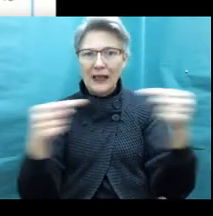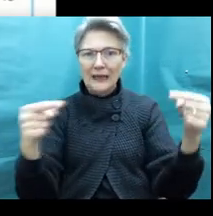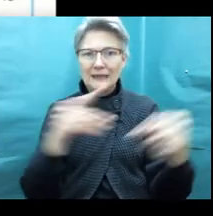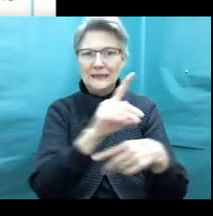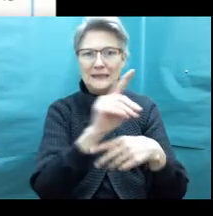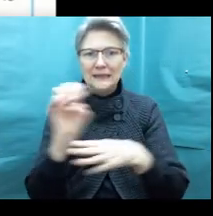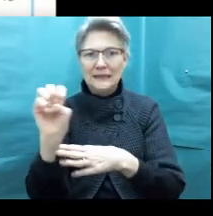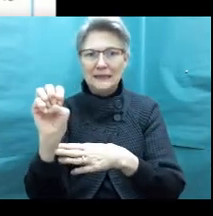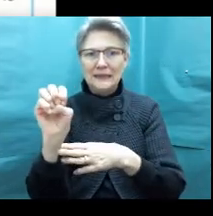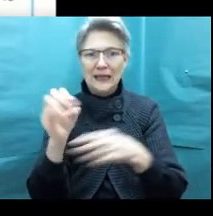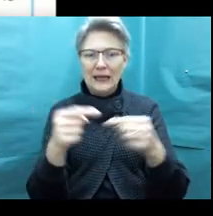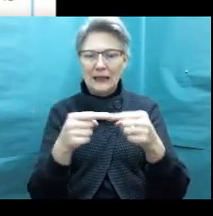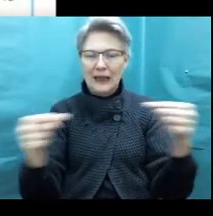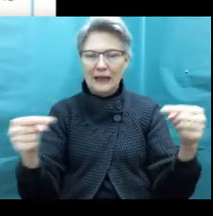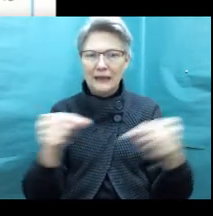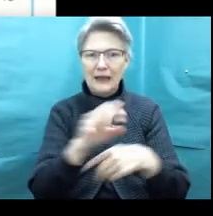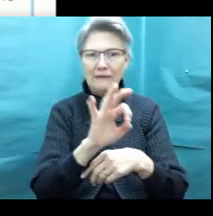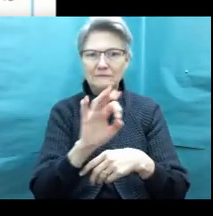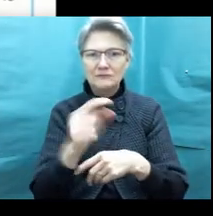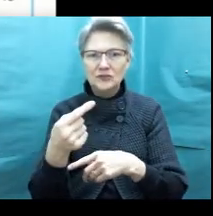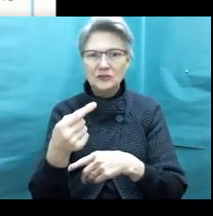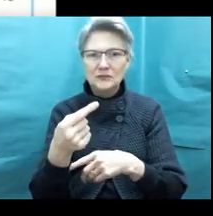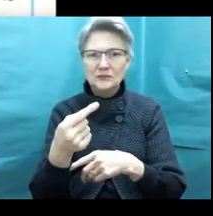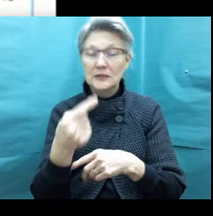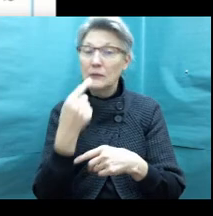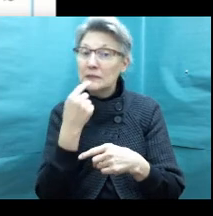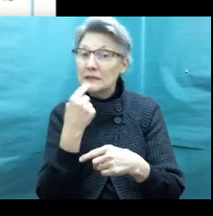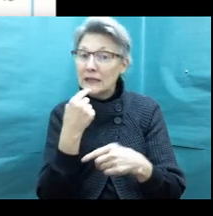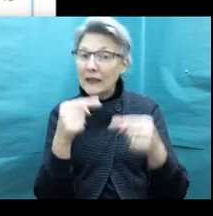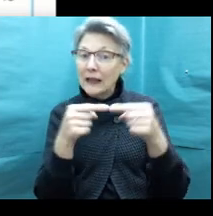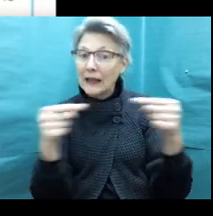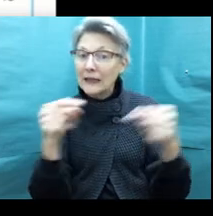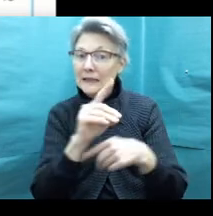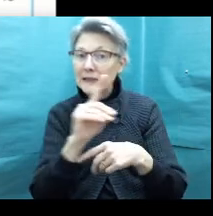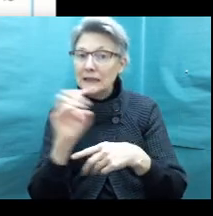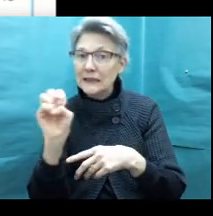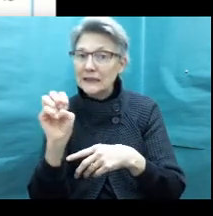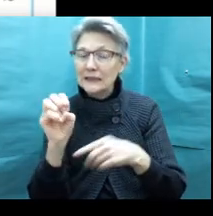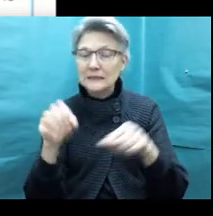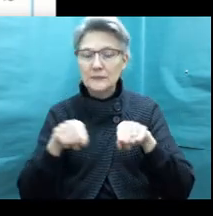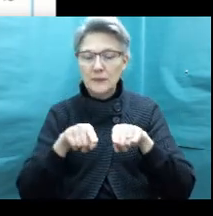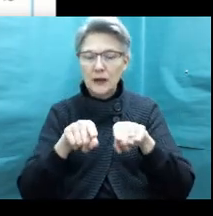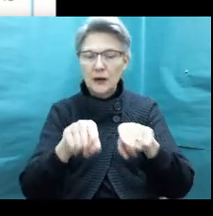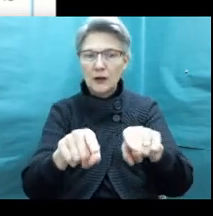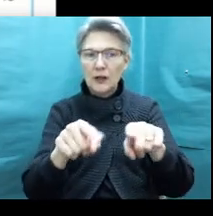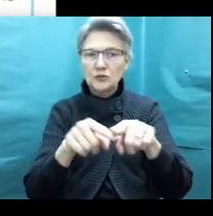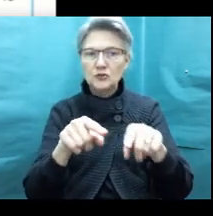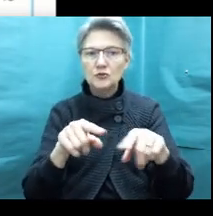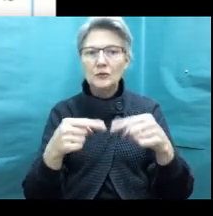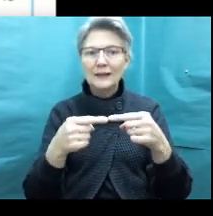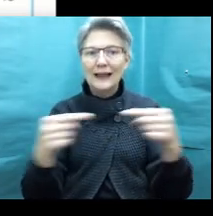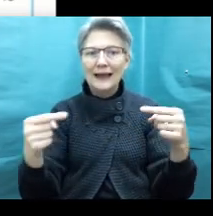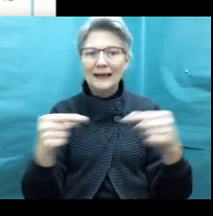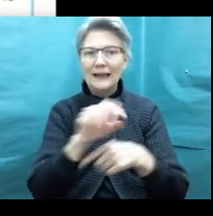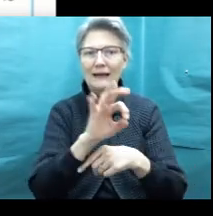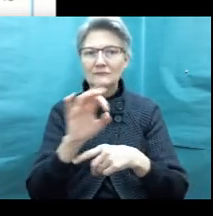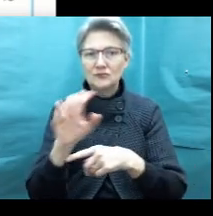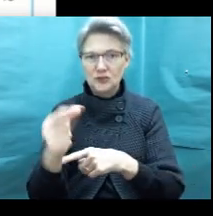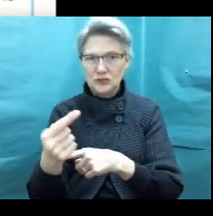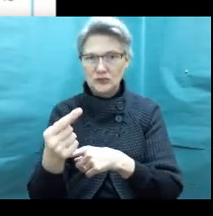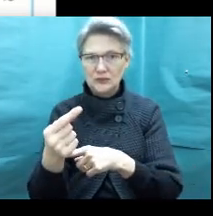and I have line FG. So I would say that line DE is parallel to line FG.